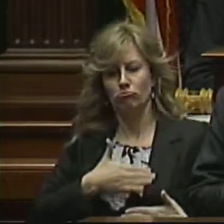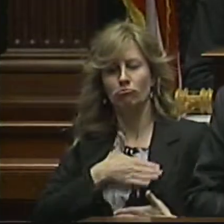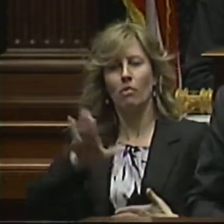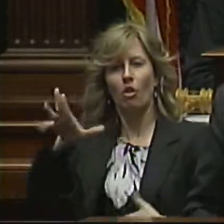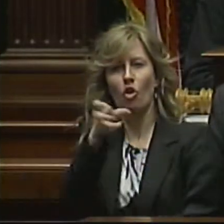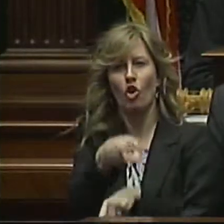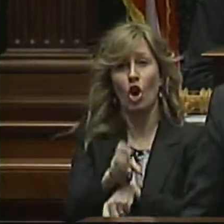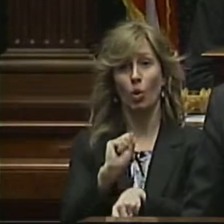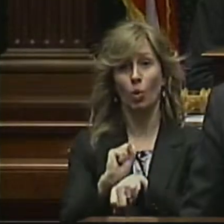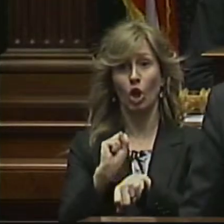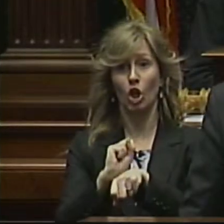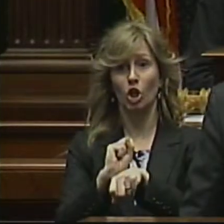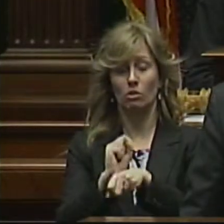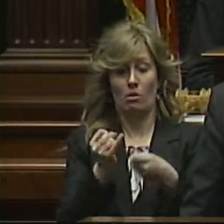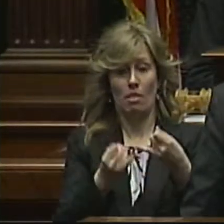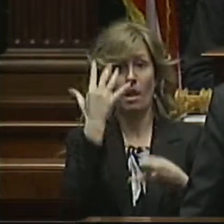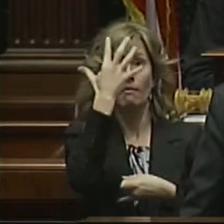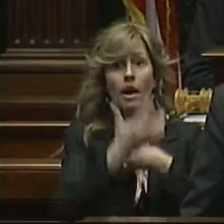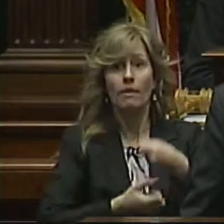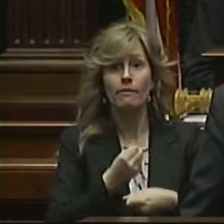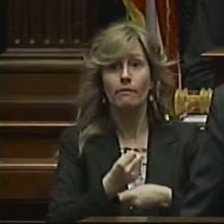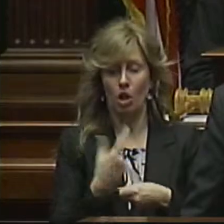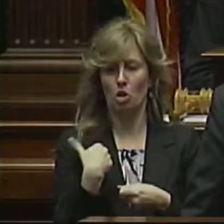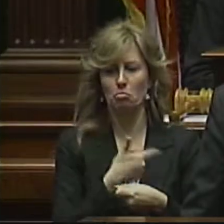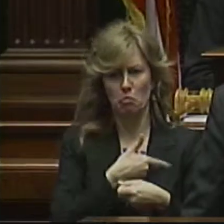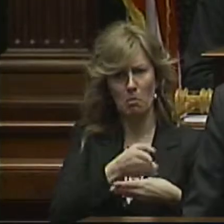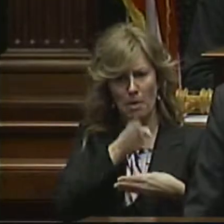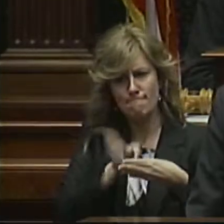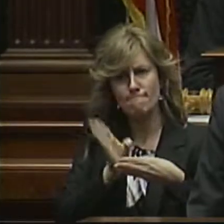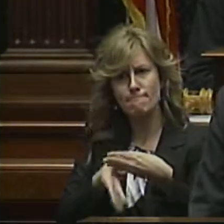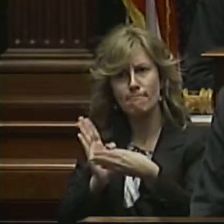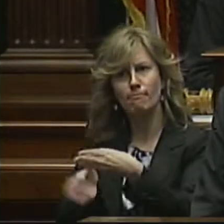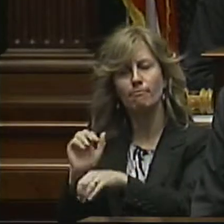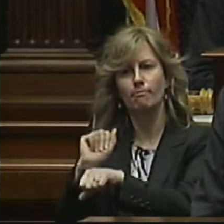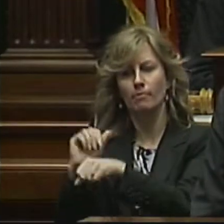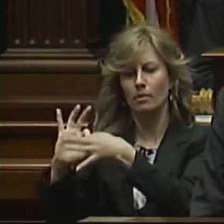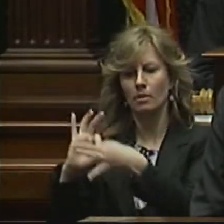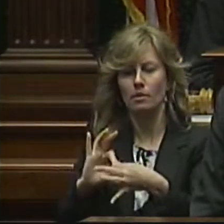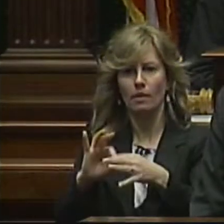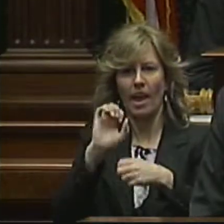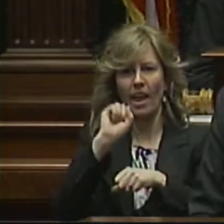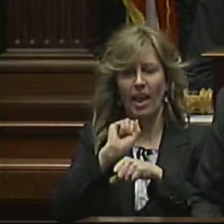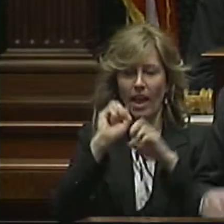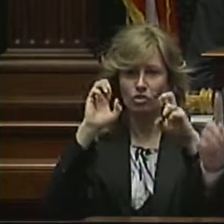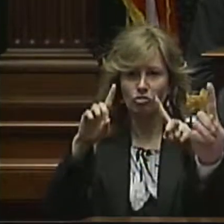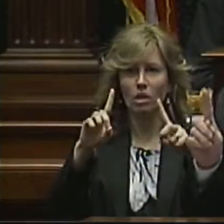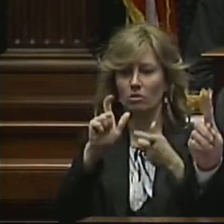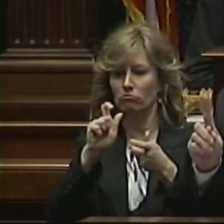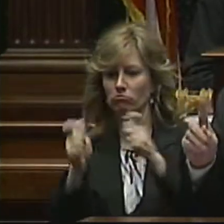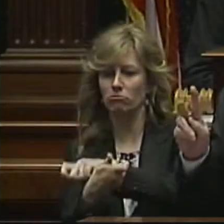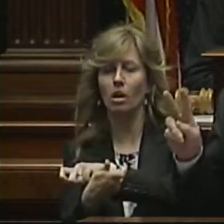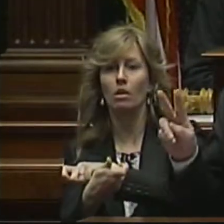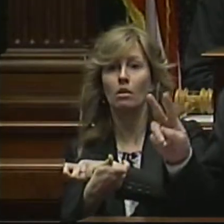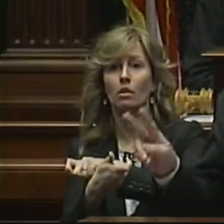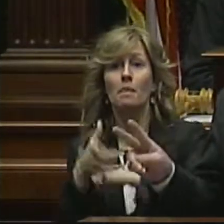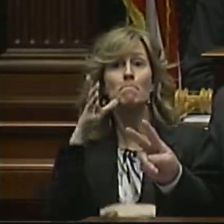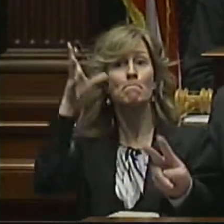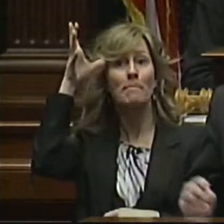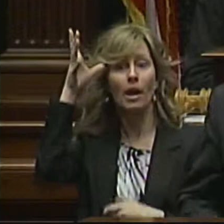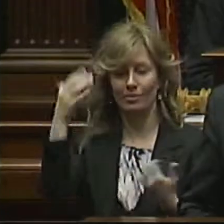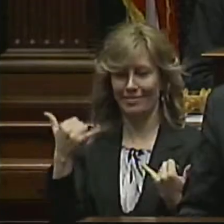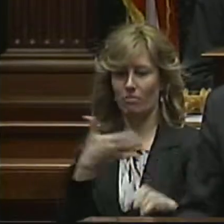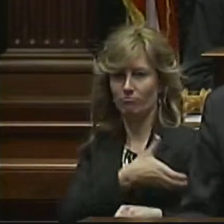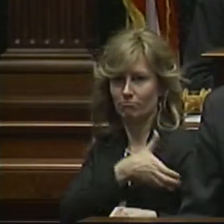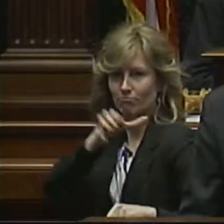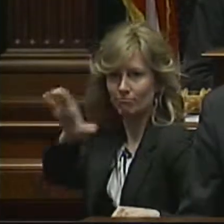work. In the last five years, we've been getting the job done on education reform. Parents are now empowered